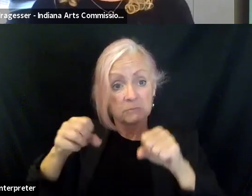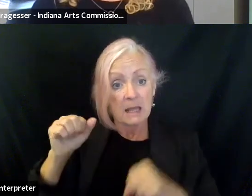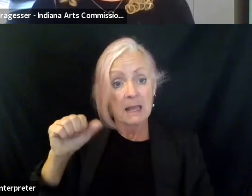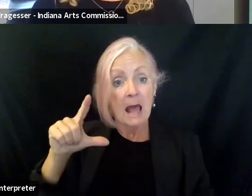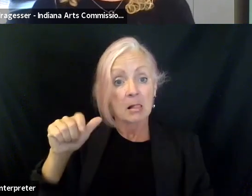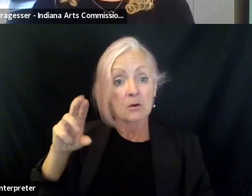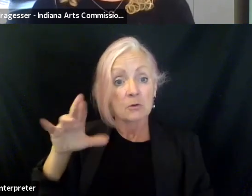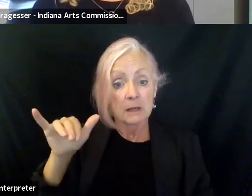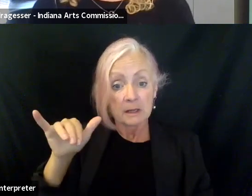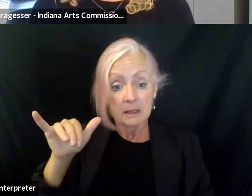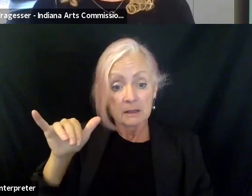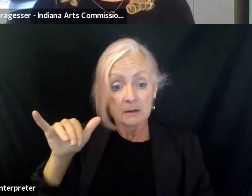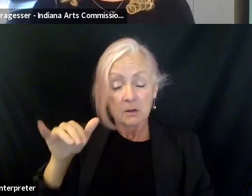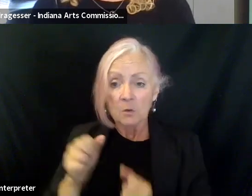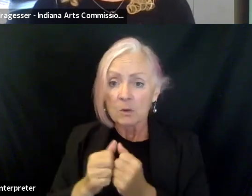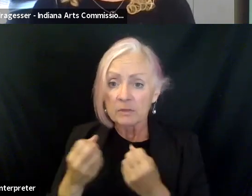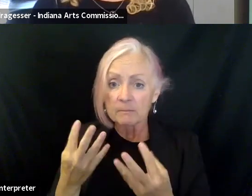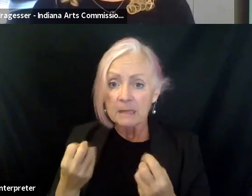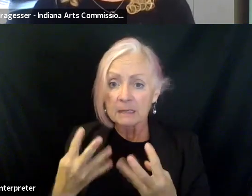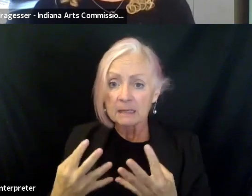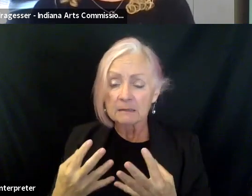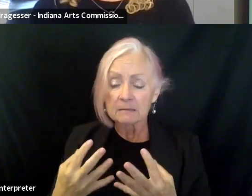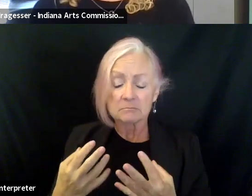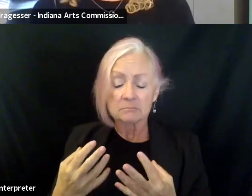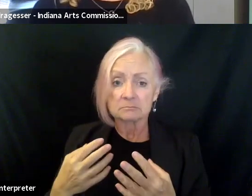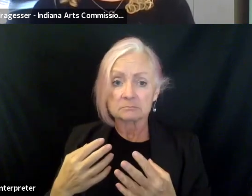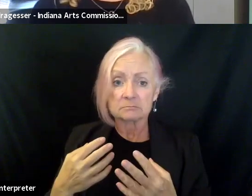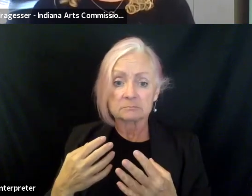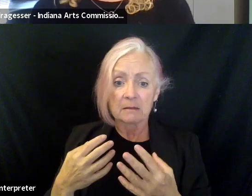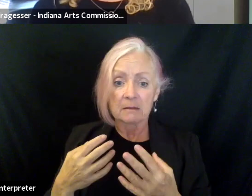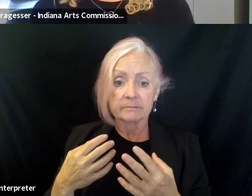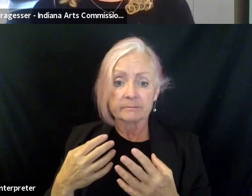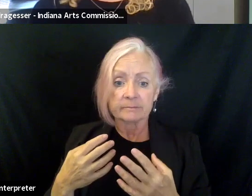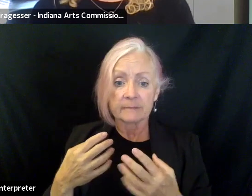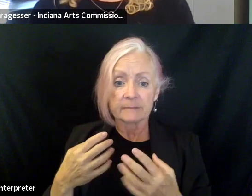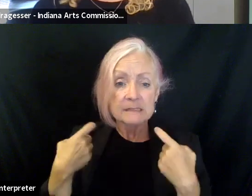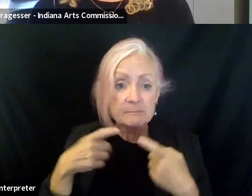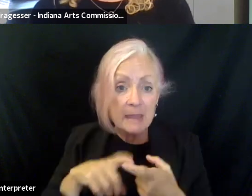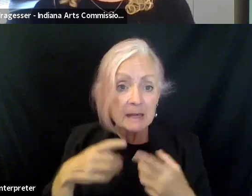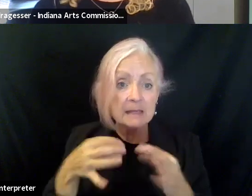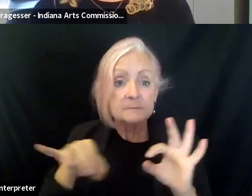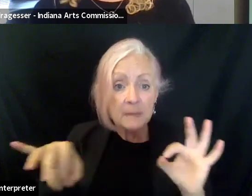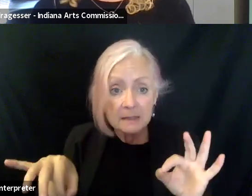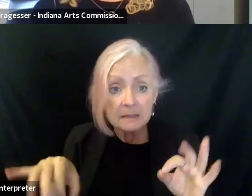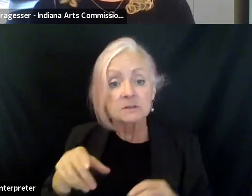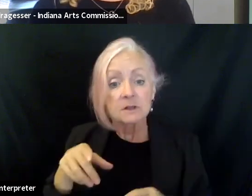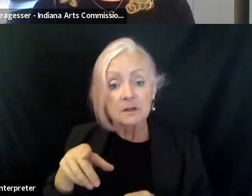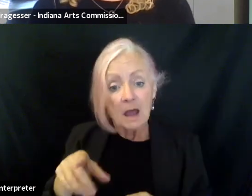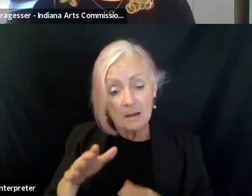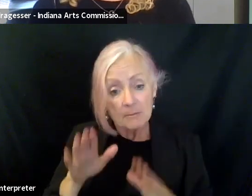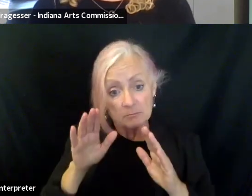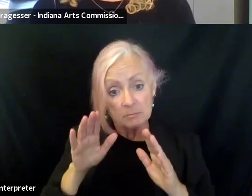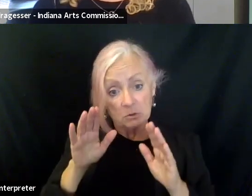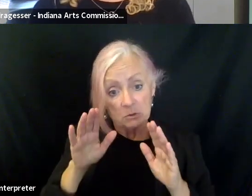ofrendas. And it's, it's, uh, such, uh, an accomplishment. And, and I'm grateful that, uh, the museum continues to